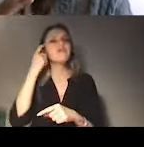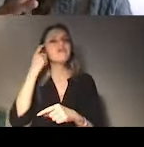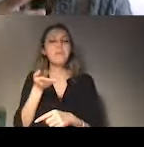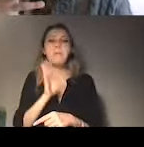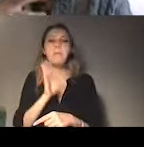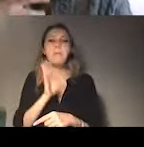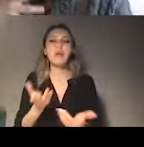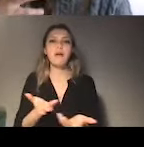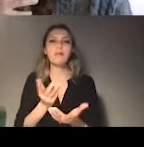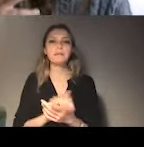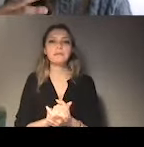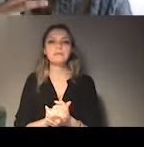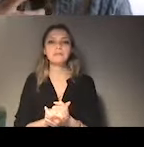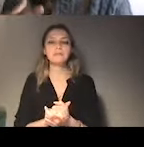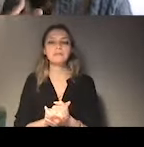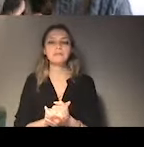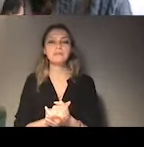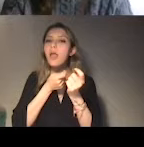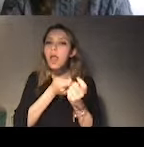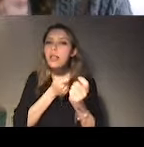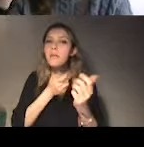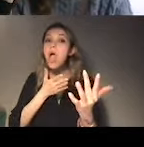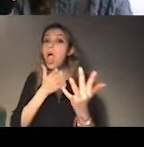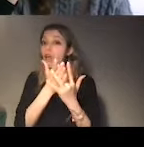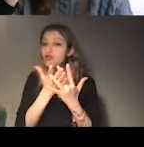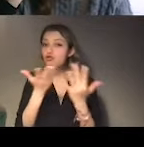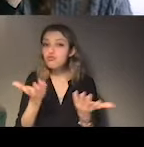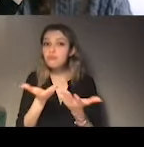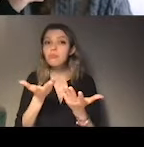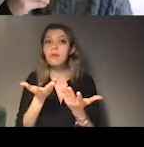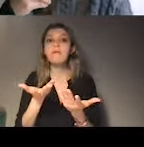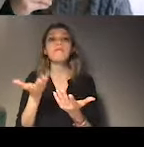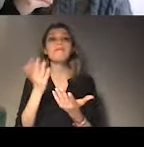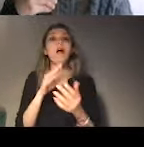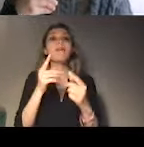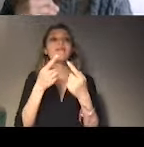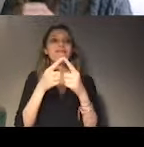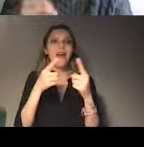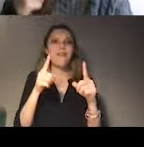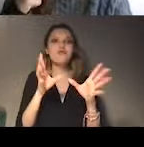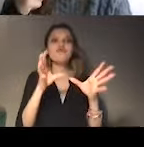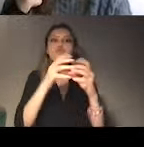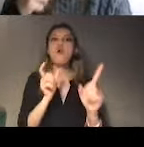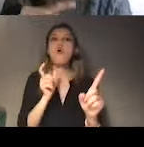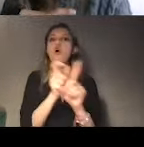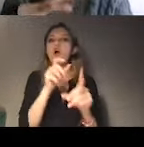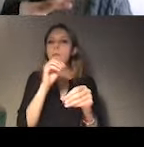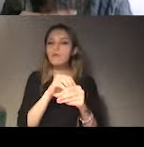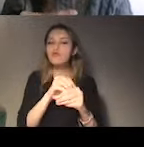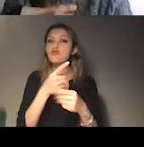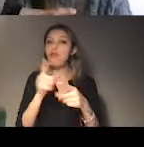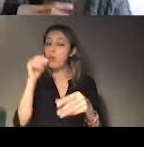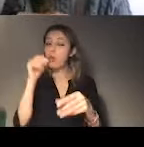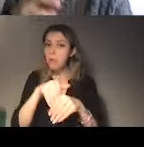education or the protection of marginalized groups. But what is a key role that you can conduct, in this